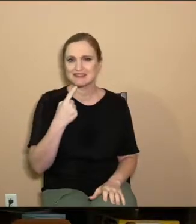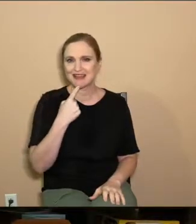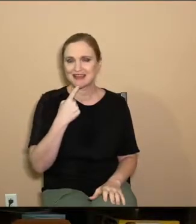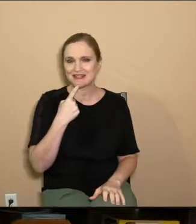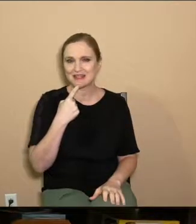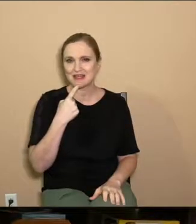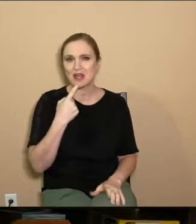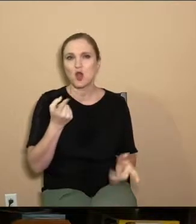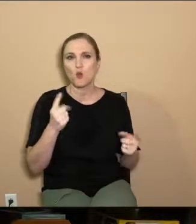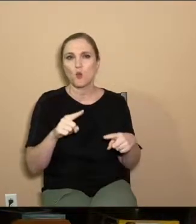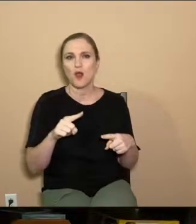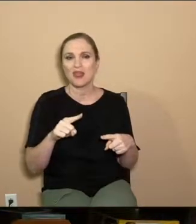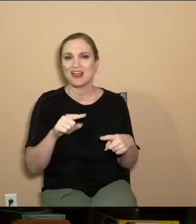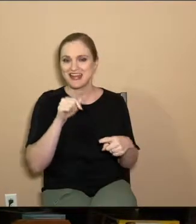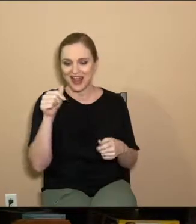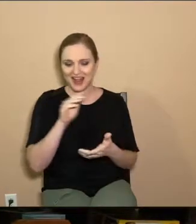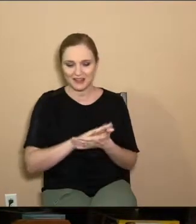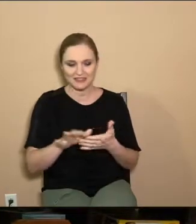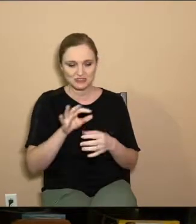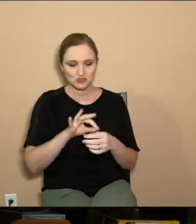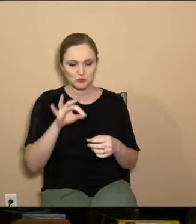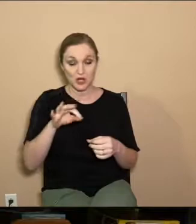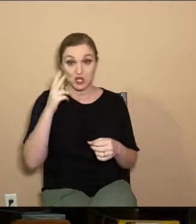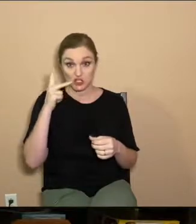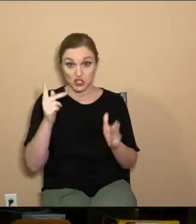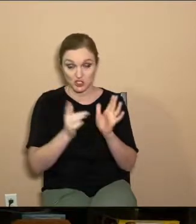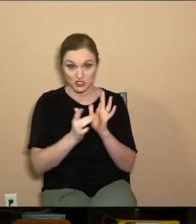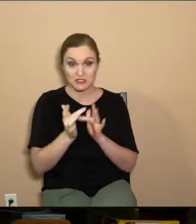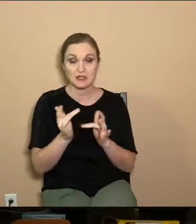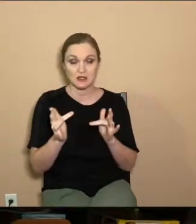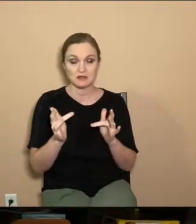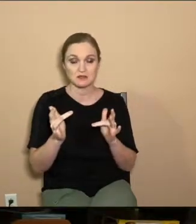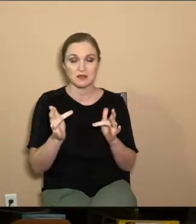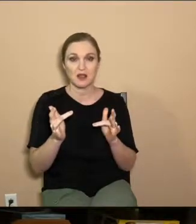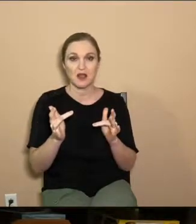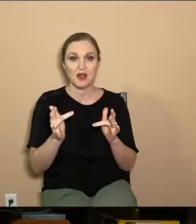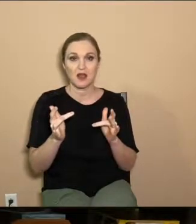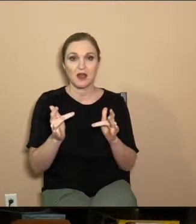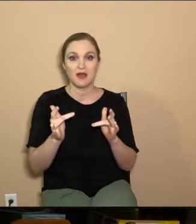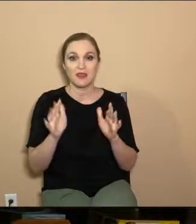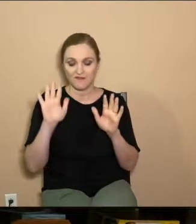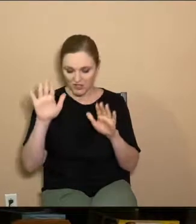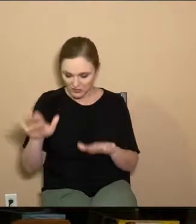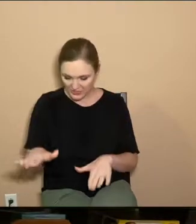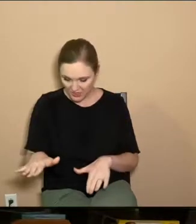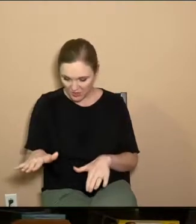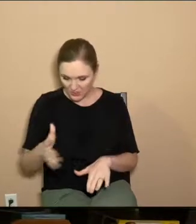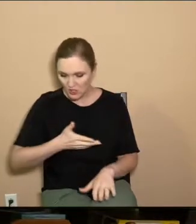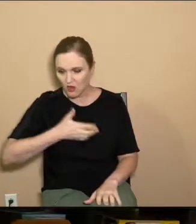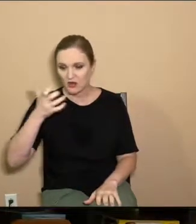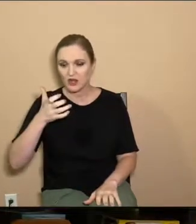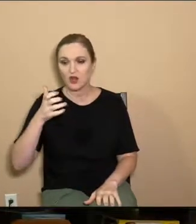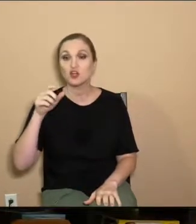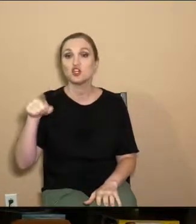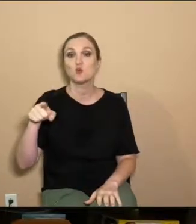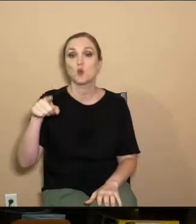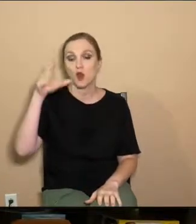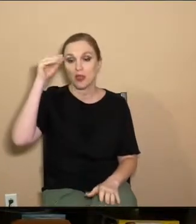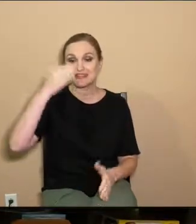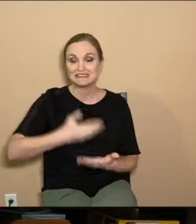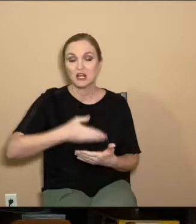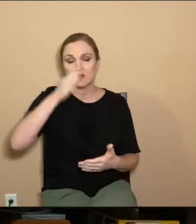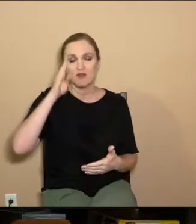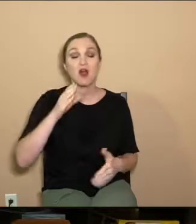whenever the unclean spirits saw him, meaning Jesus, they fell down before him and cried out, you are the son of God.